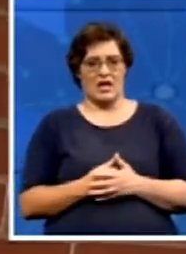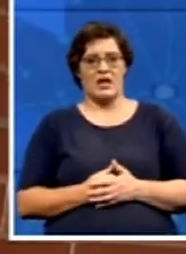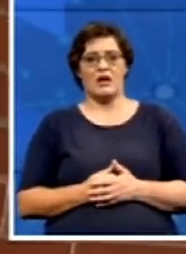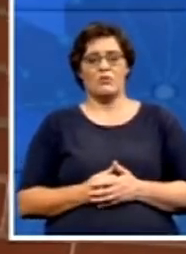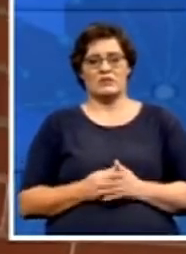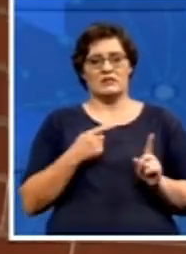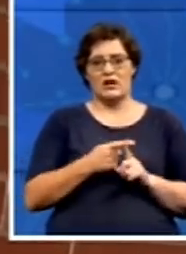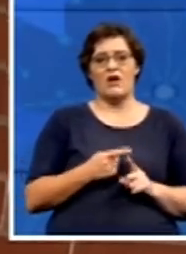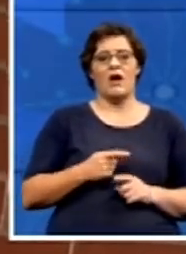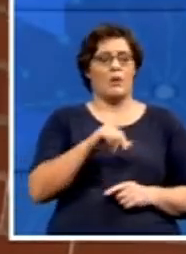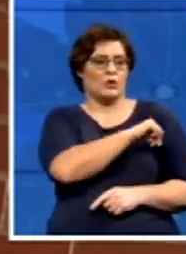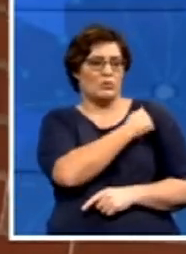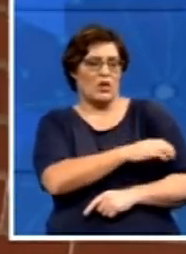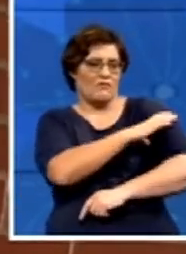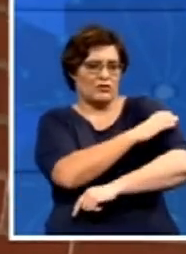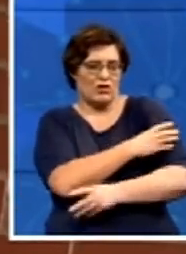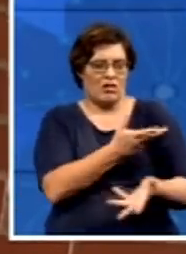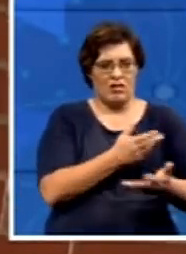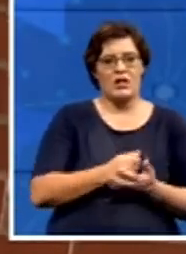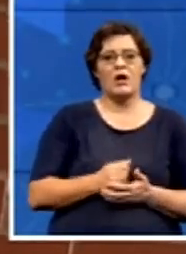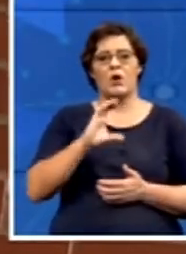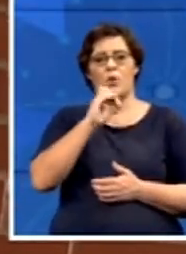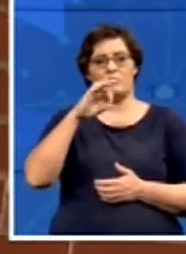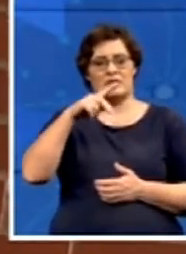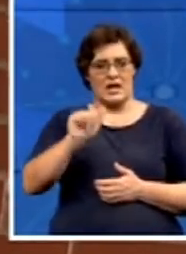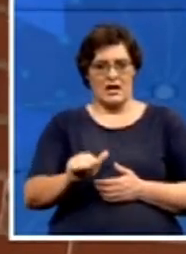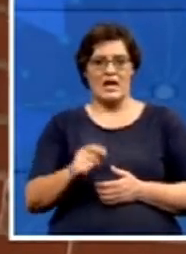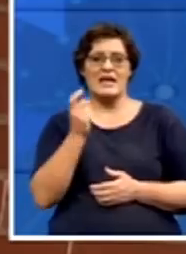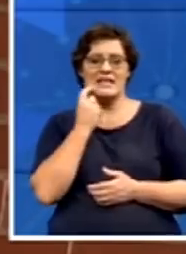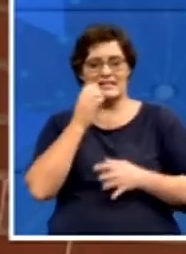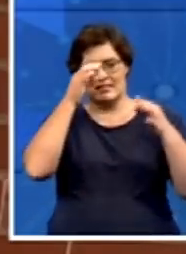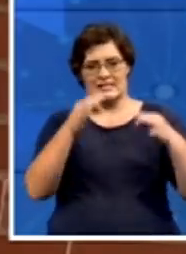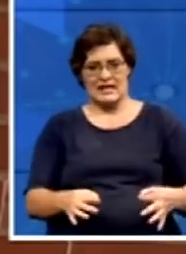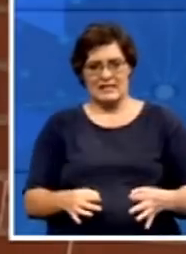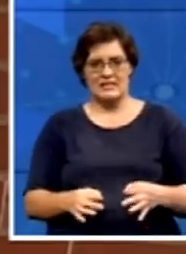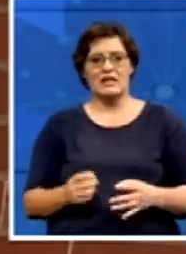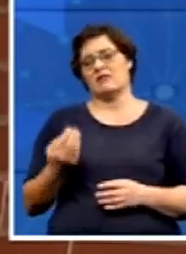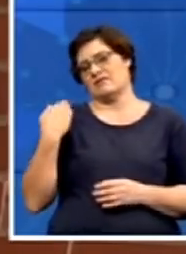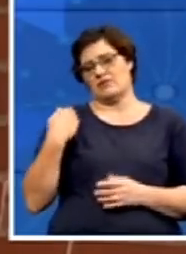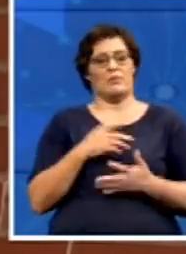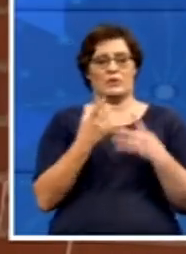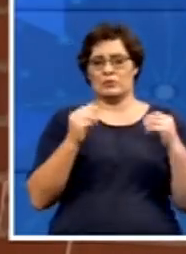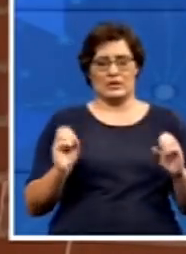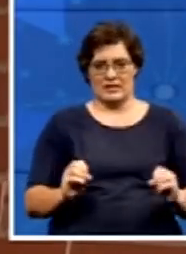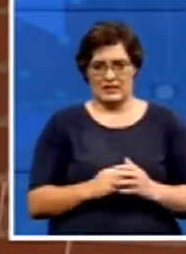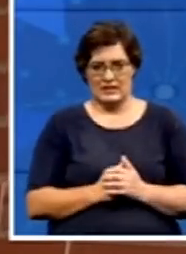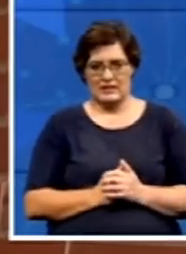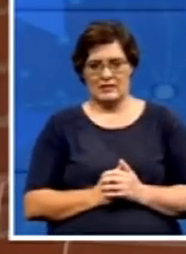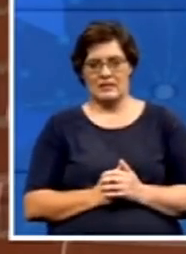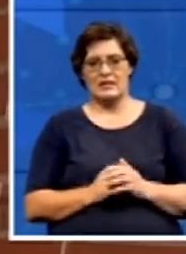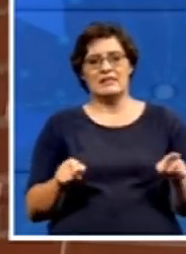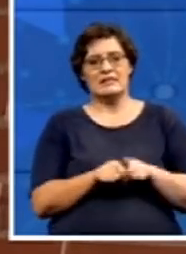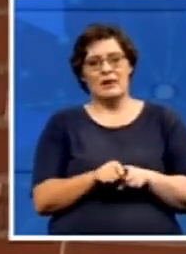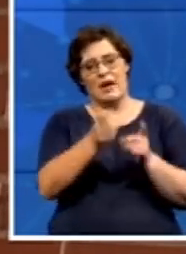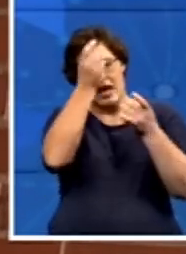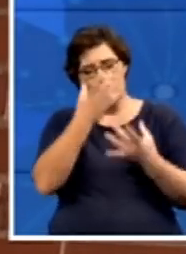know that the Department of Cocteau could have very easily made a decision a couple of days ago, but they didn't. As well as just the information that we receive from within